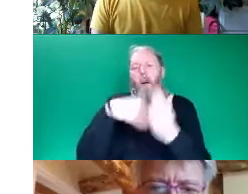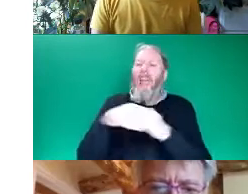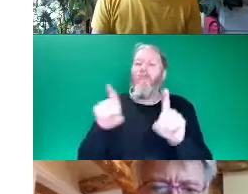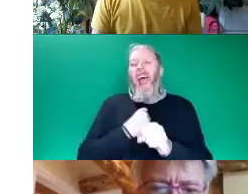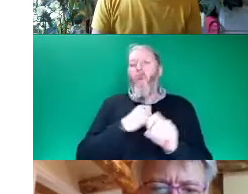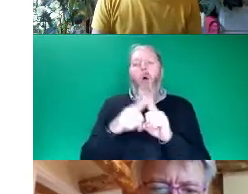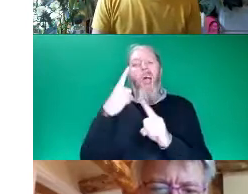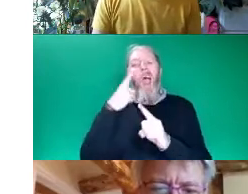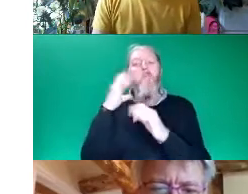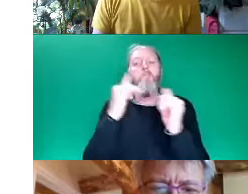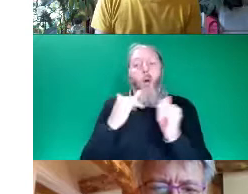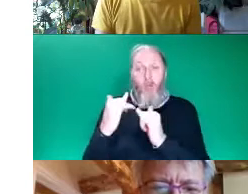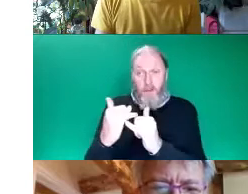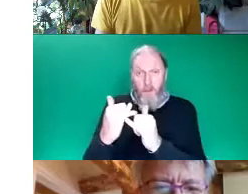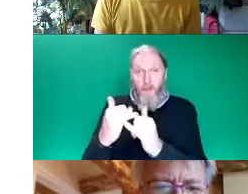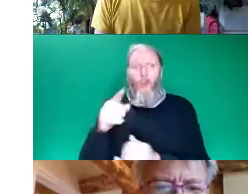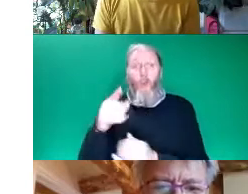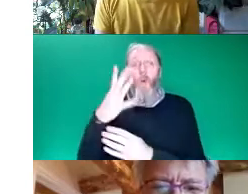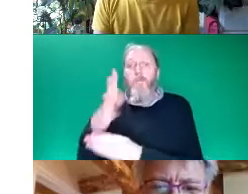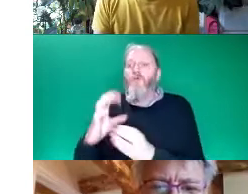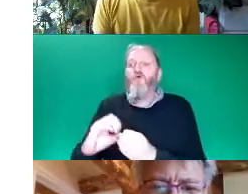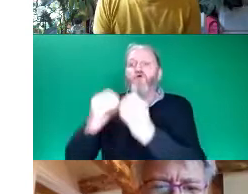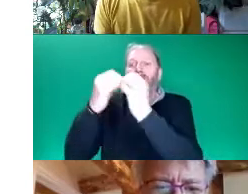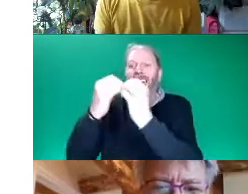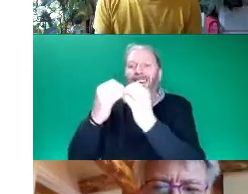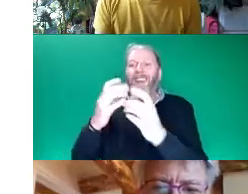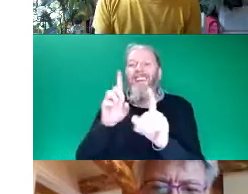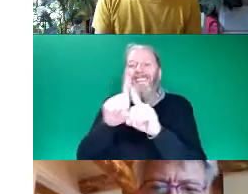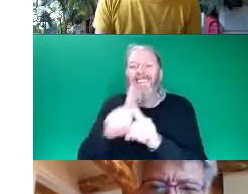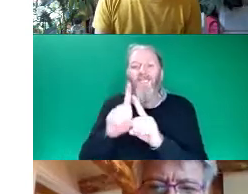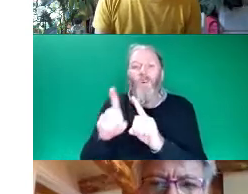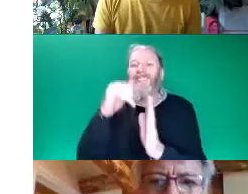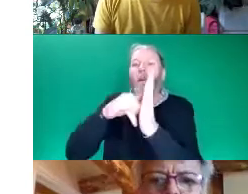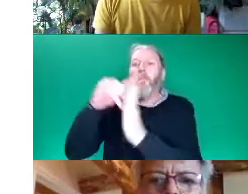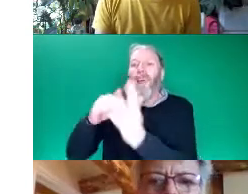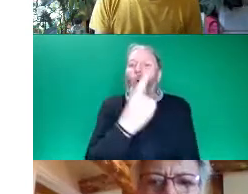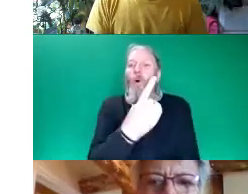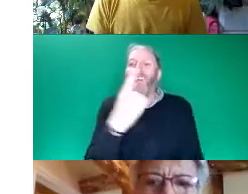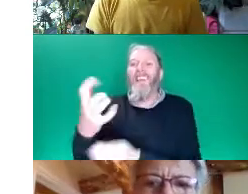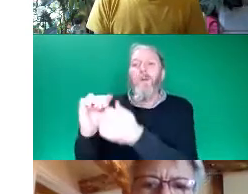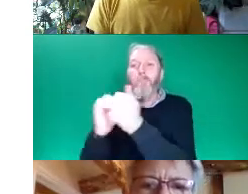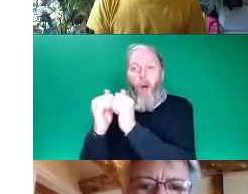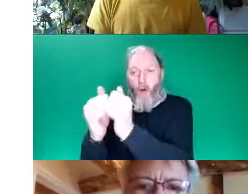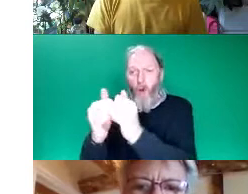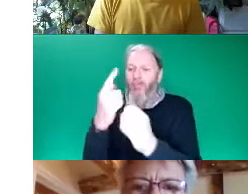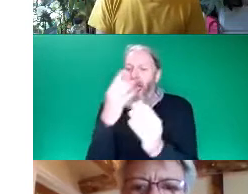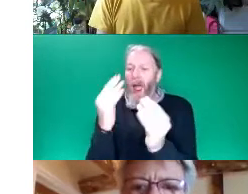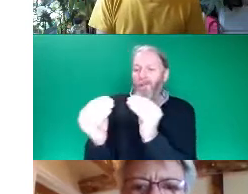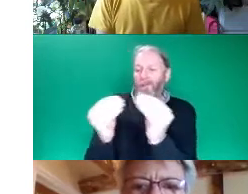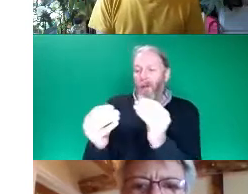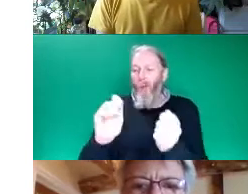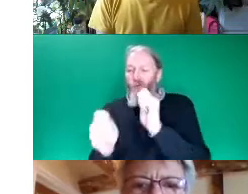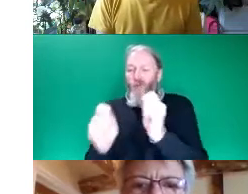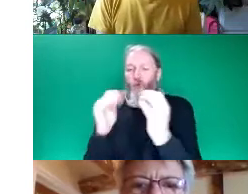template resources that could be adapted by each partner to suit their community. This included the application process which was